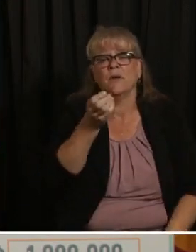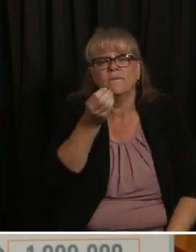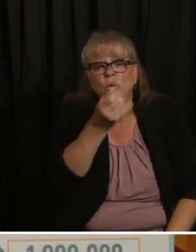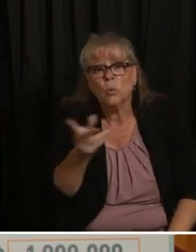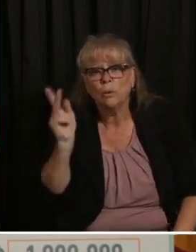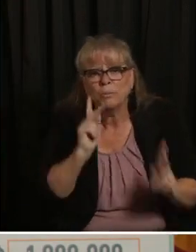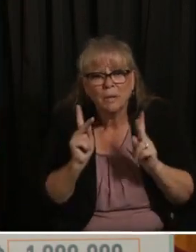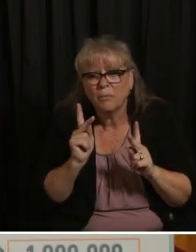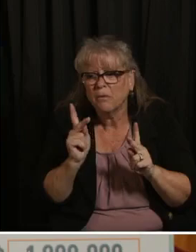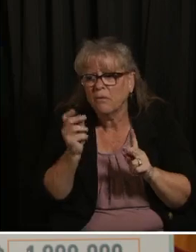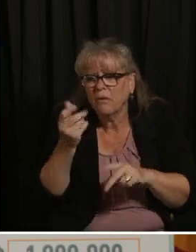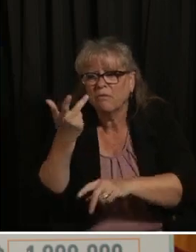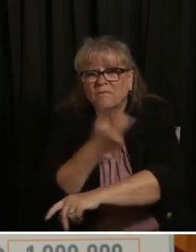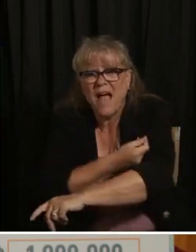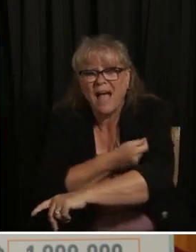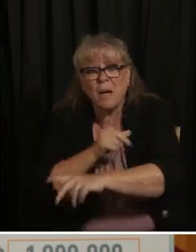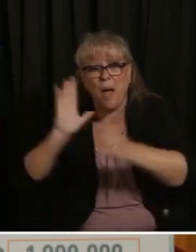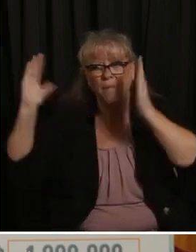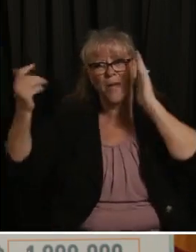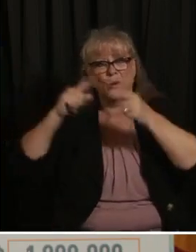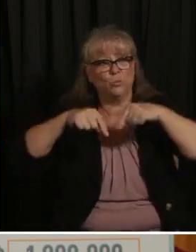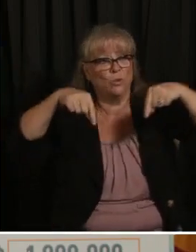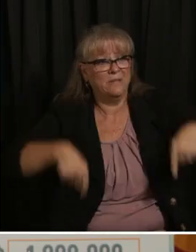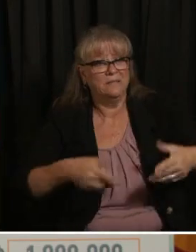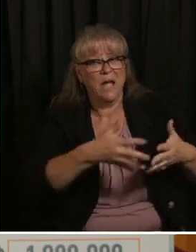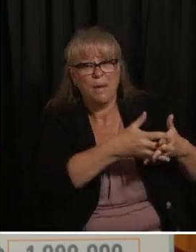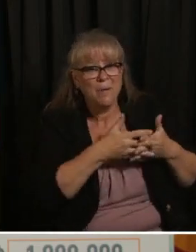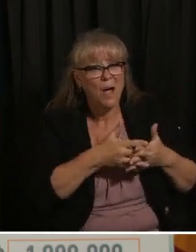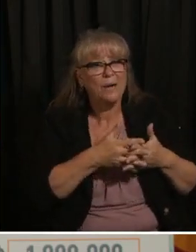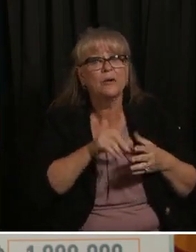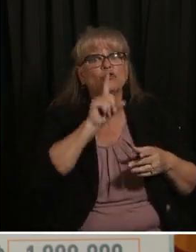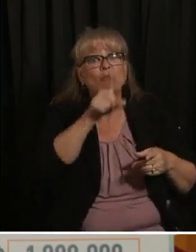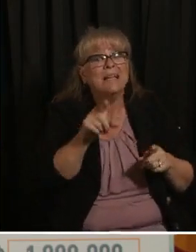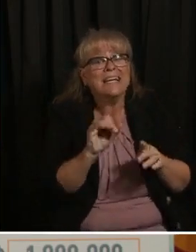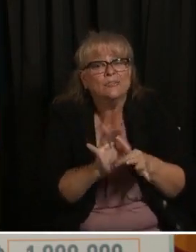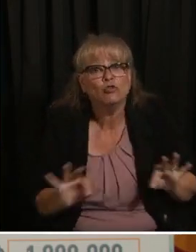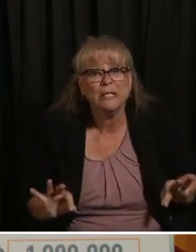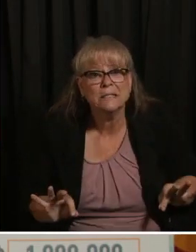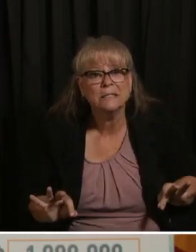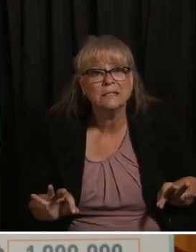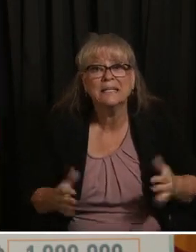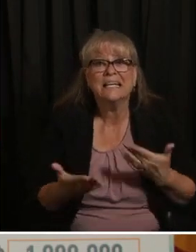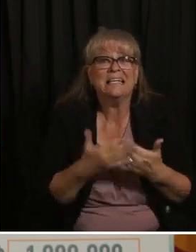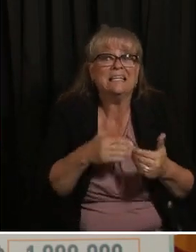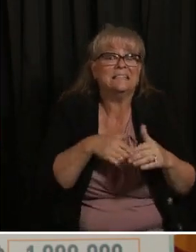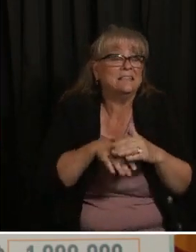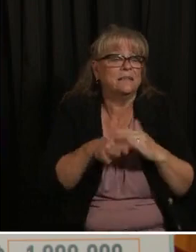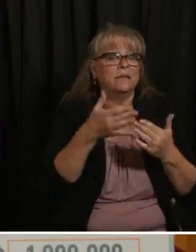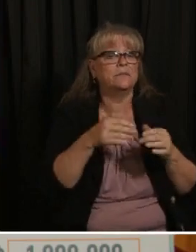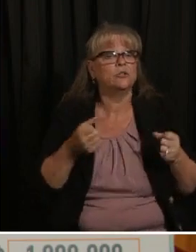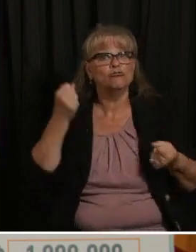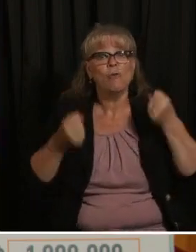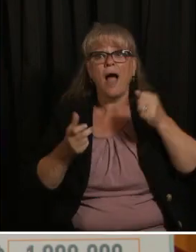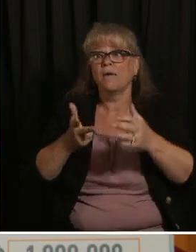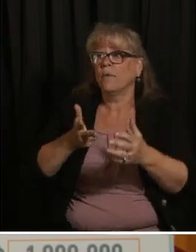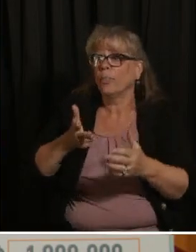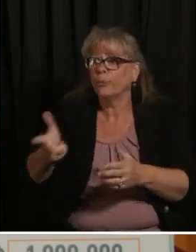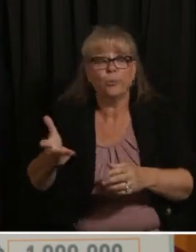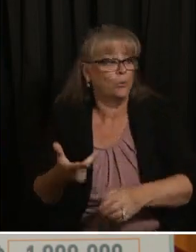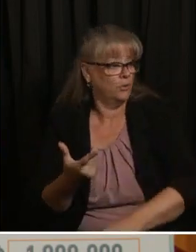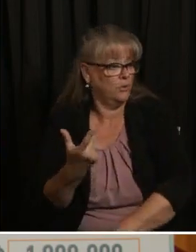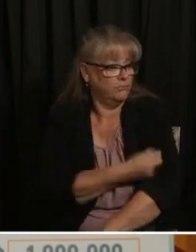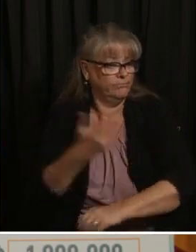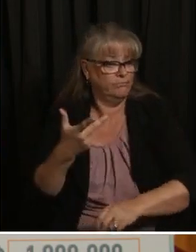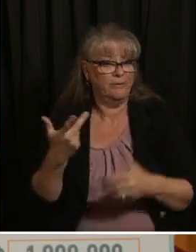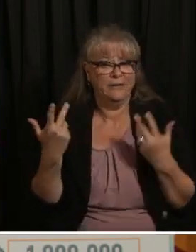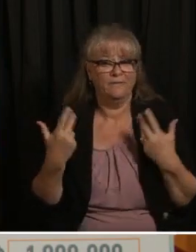easy at your local pharmacy at any of the drive up or pop-up sites at your doctor's office at the hospital wherever you want to get it however you want to